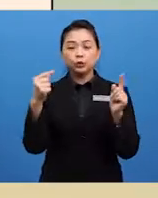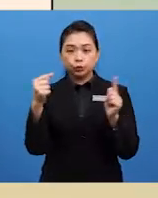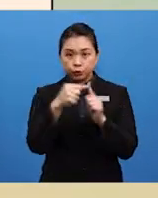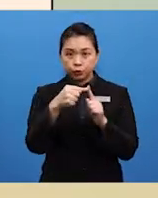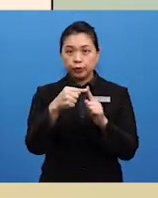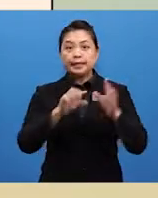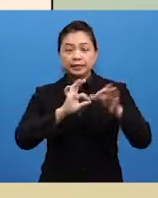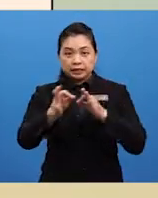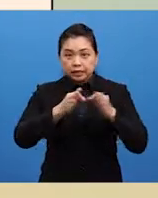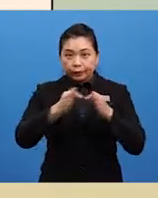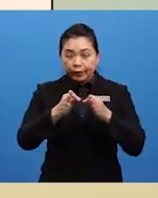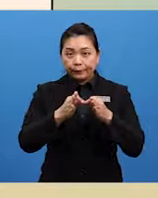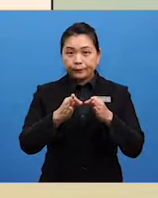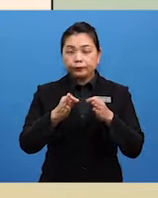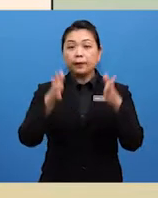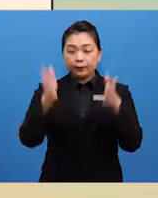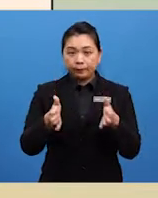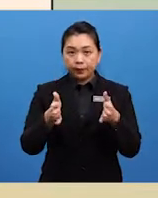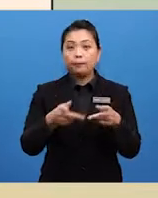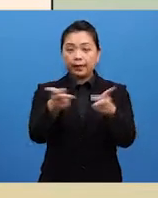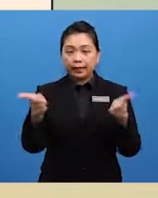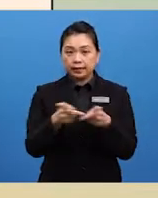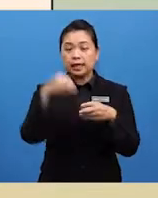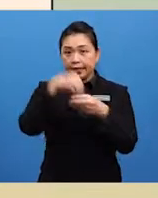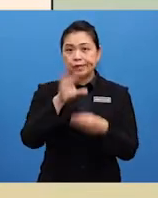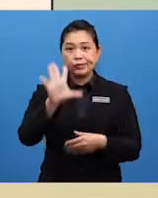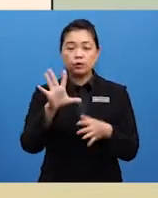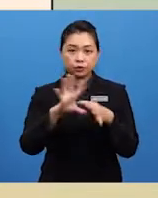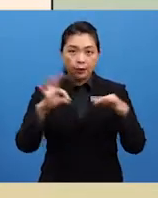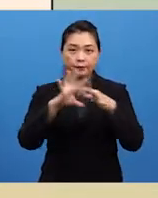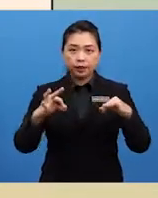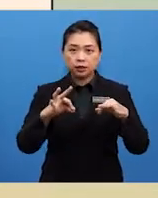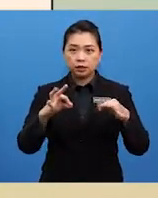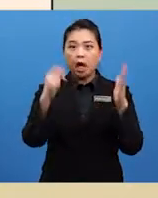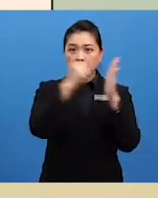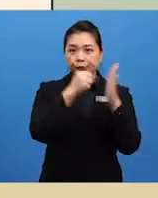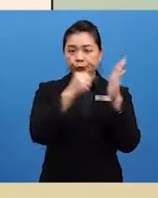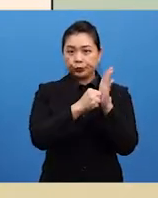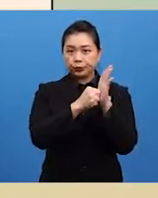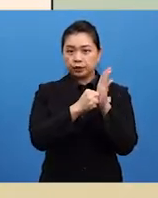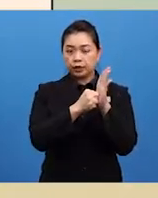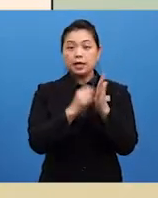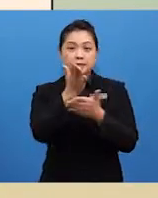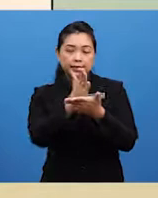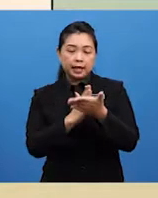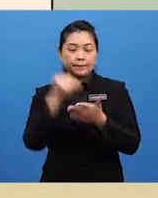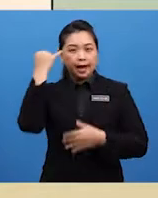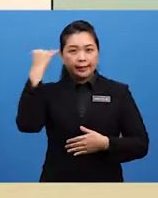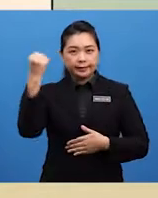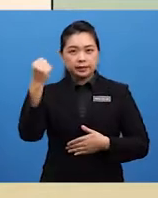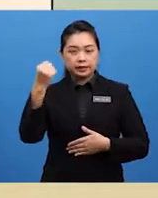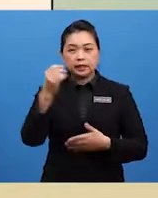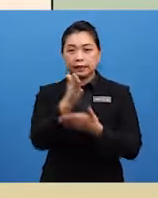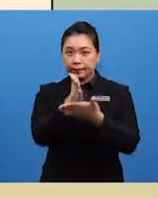and the place in your story. Note some ideas for the middle